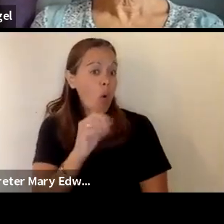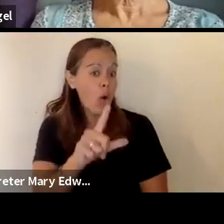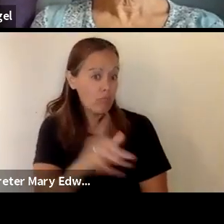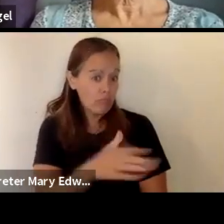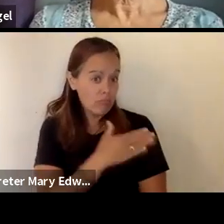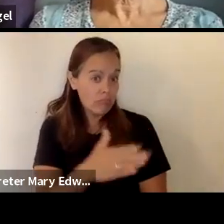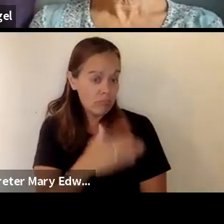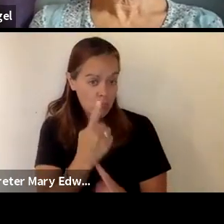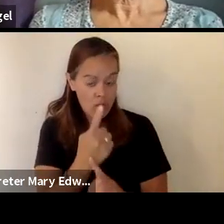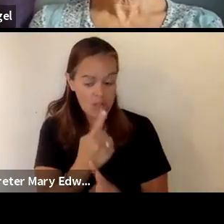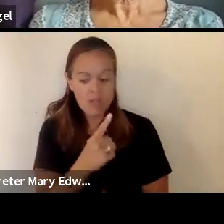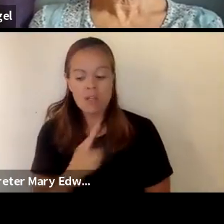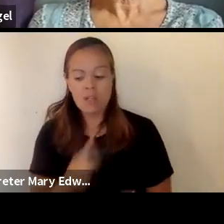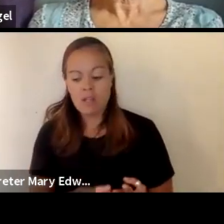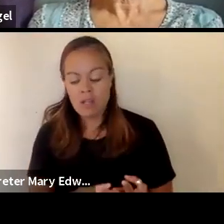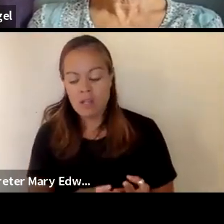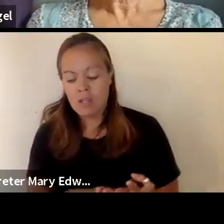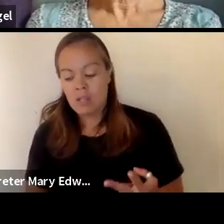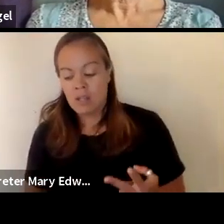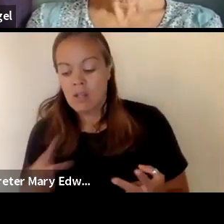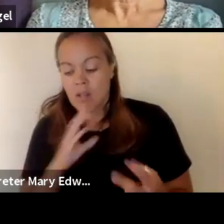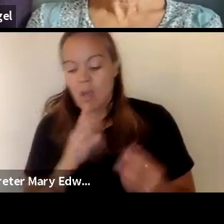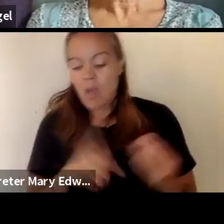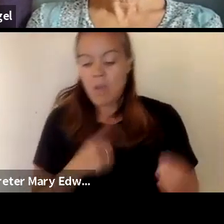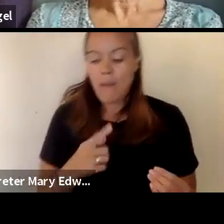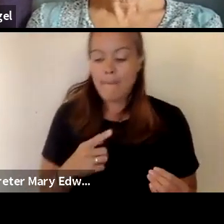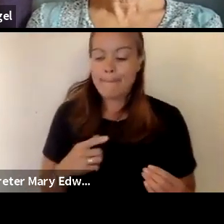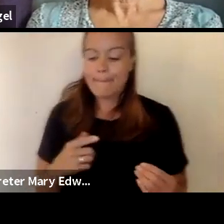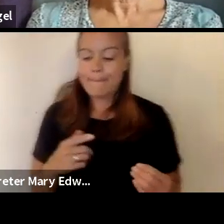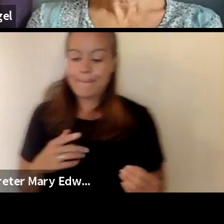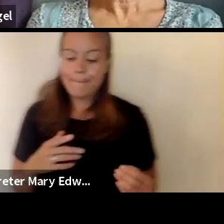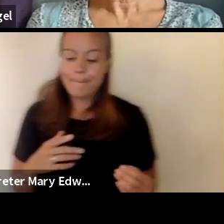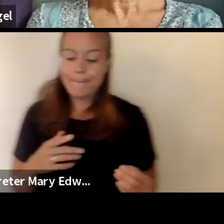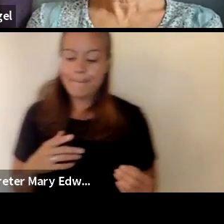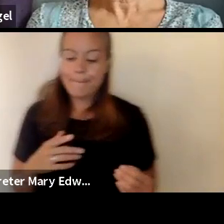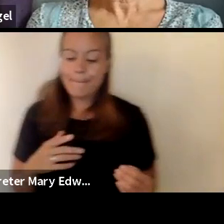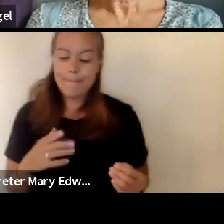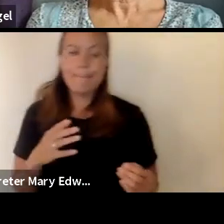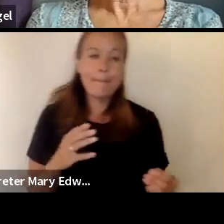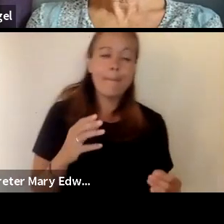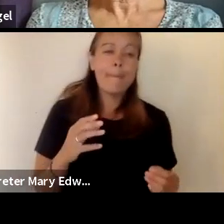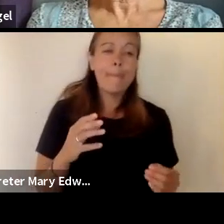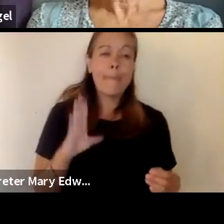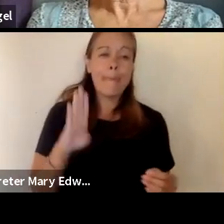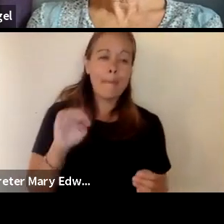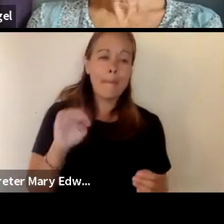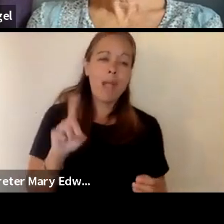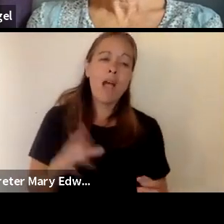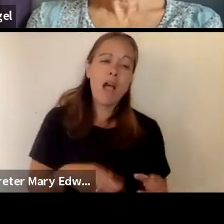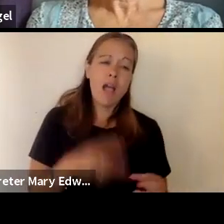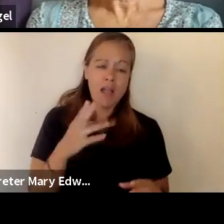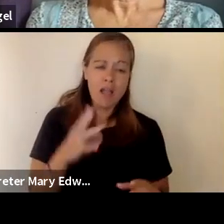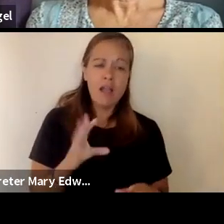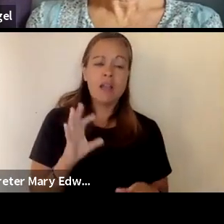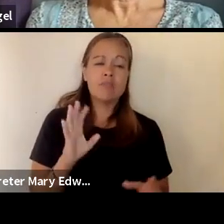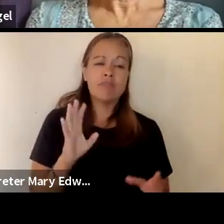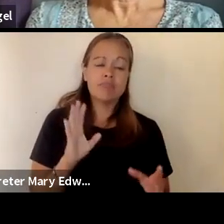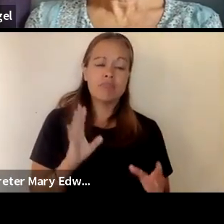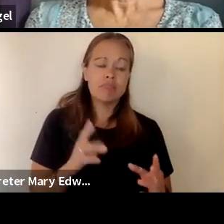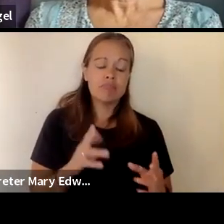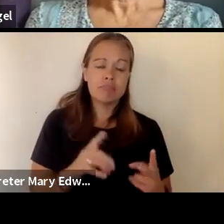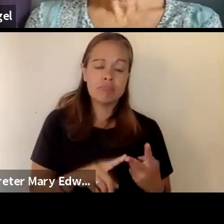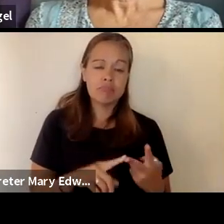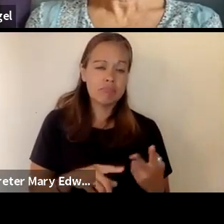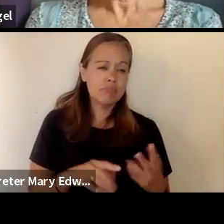um i know we've talked about woodwind instruments happen to be another high frequency so you have to look at the